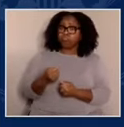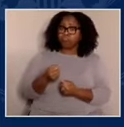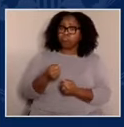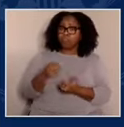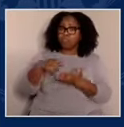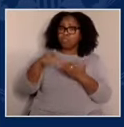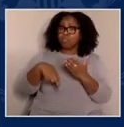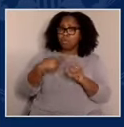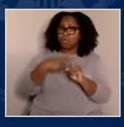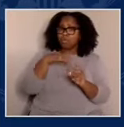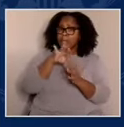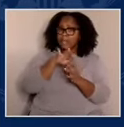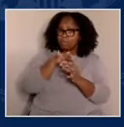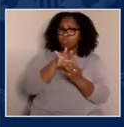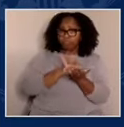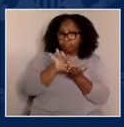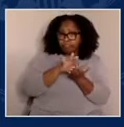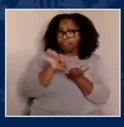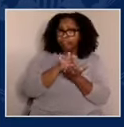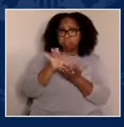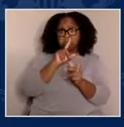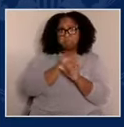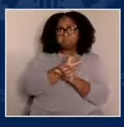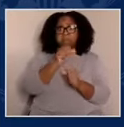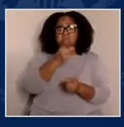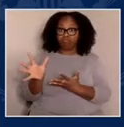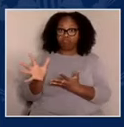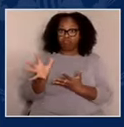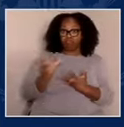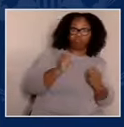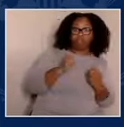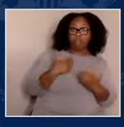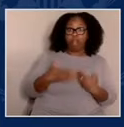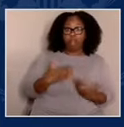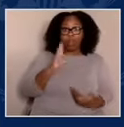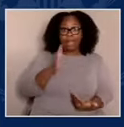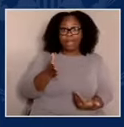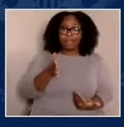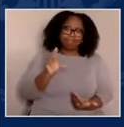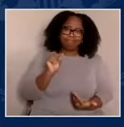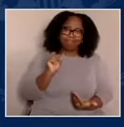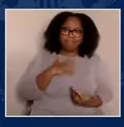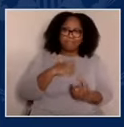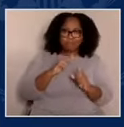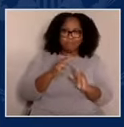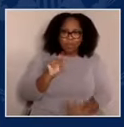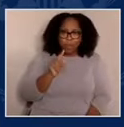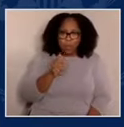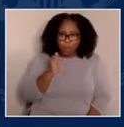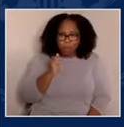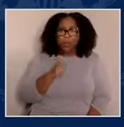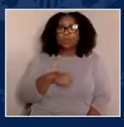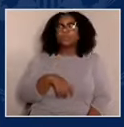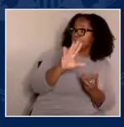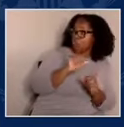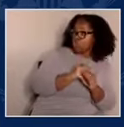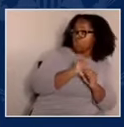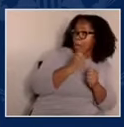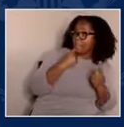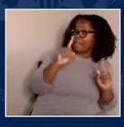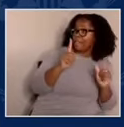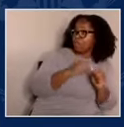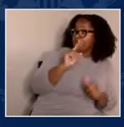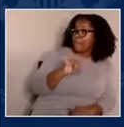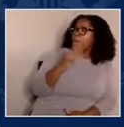And I just think it's, and I think most in the meantime, I am hopeful.